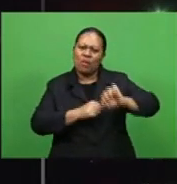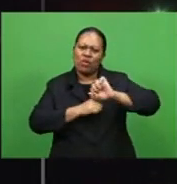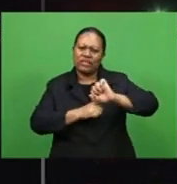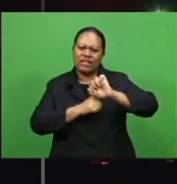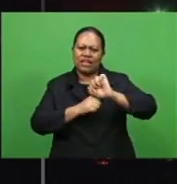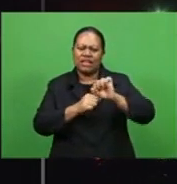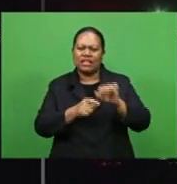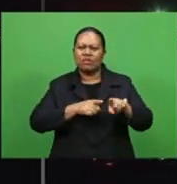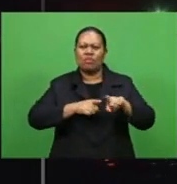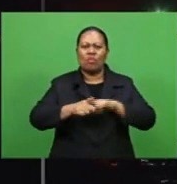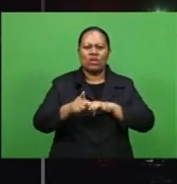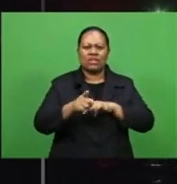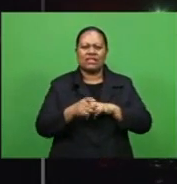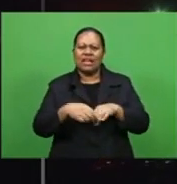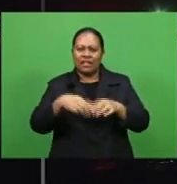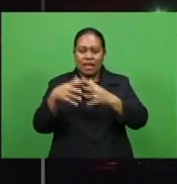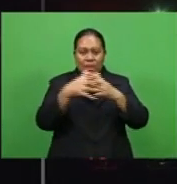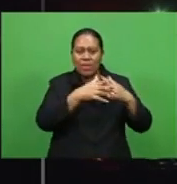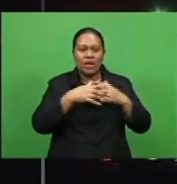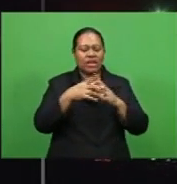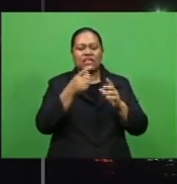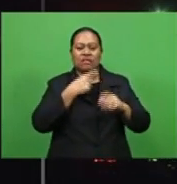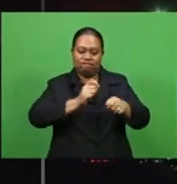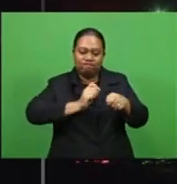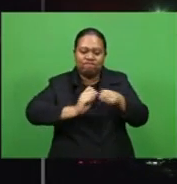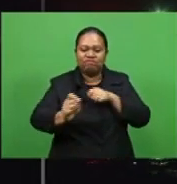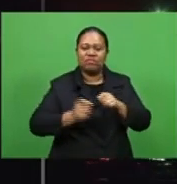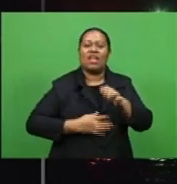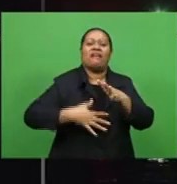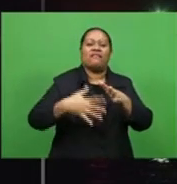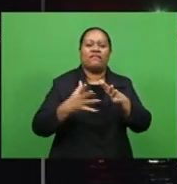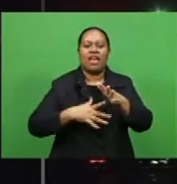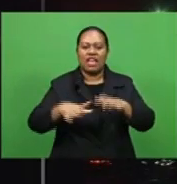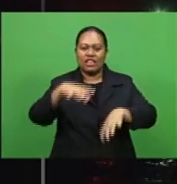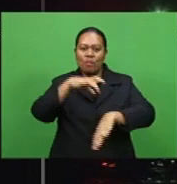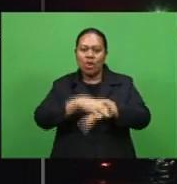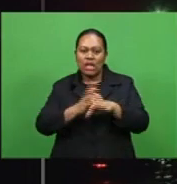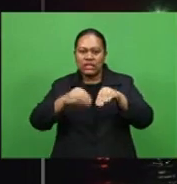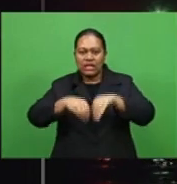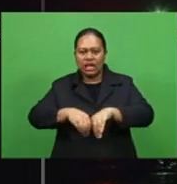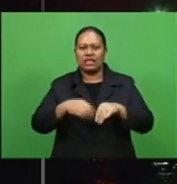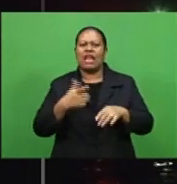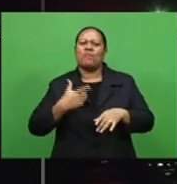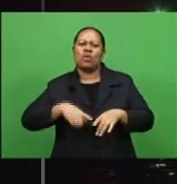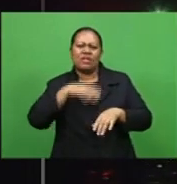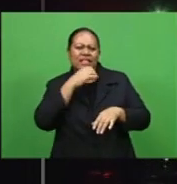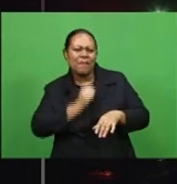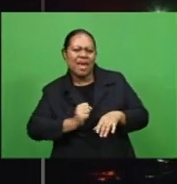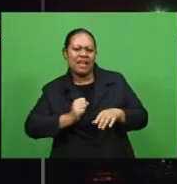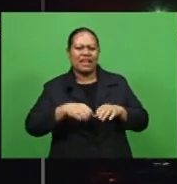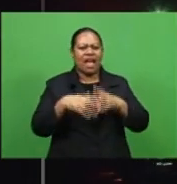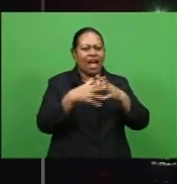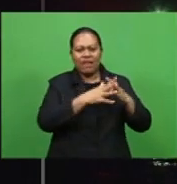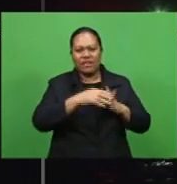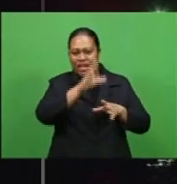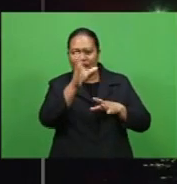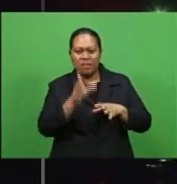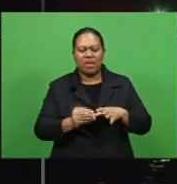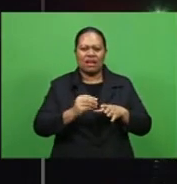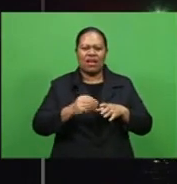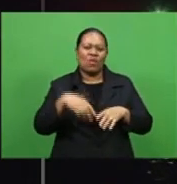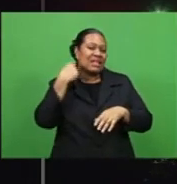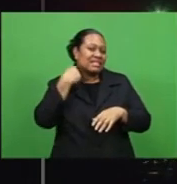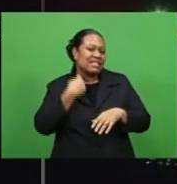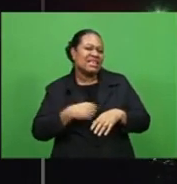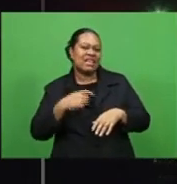Minneapolis in the United States have set fire to a police station near the site where african-american George Floyd was killed during an arrest